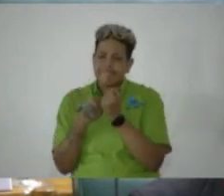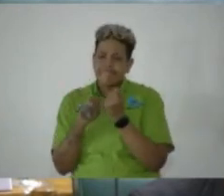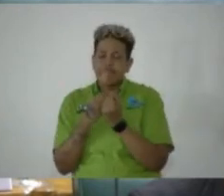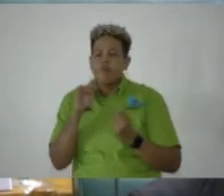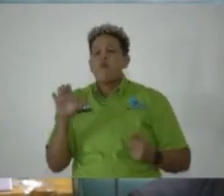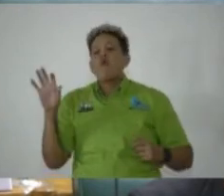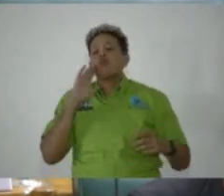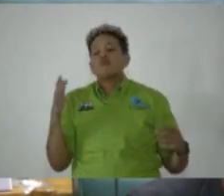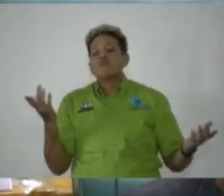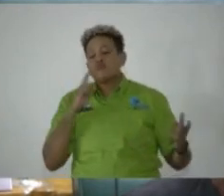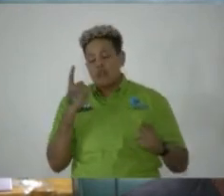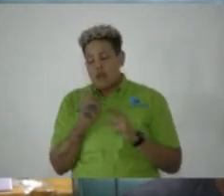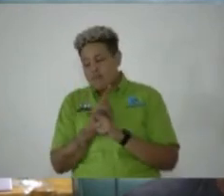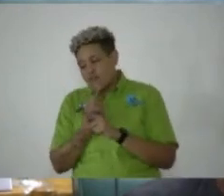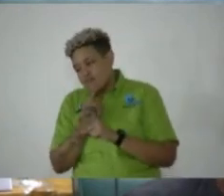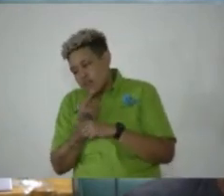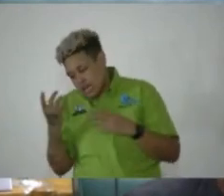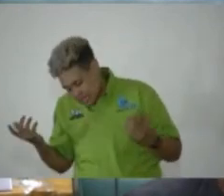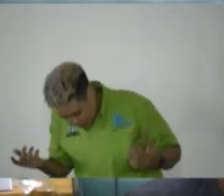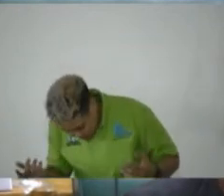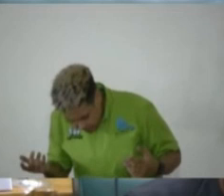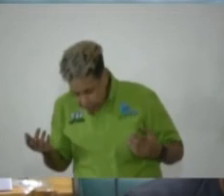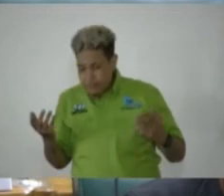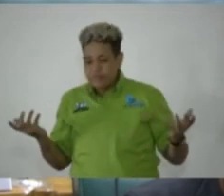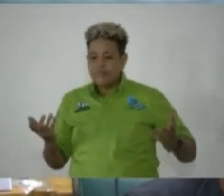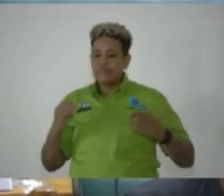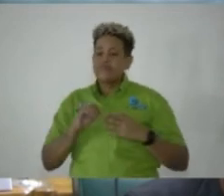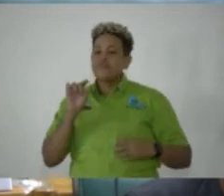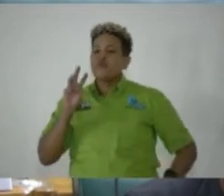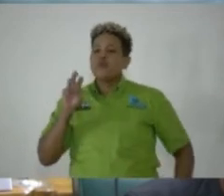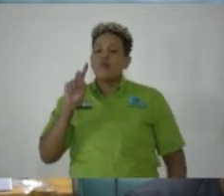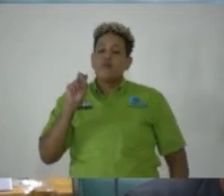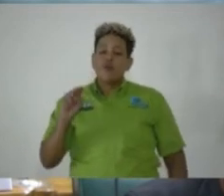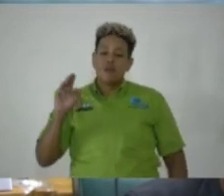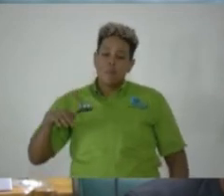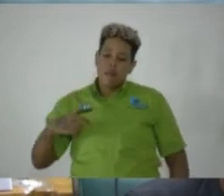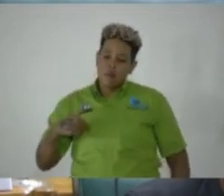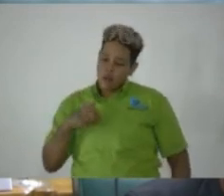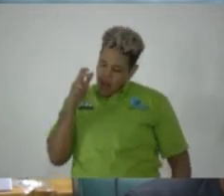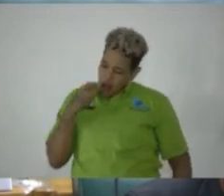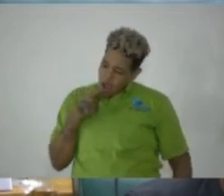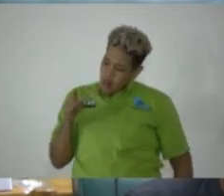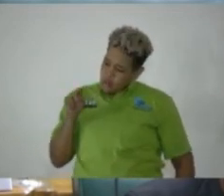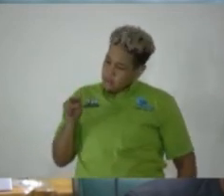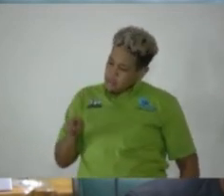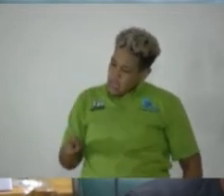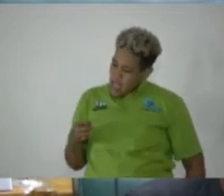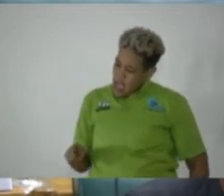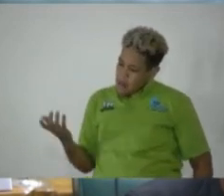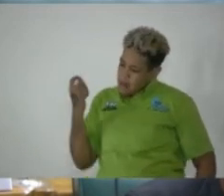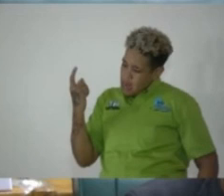it's appropriate that here in George William Gordon House, we hear the announcement that the